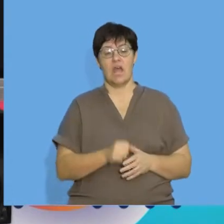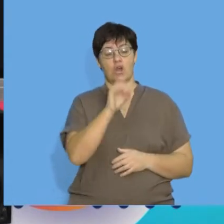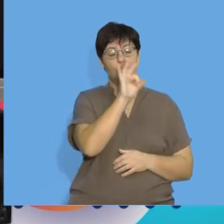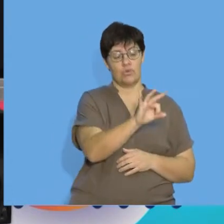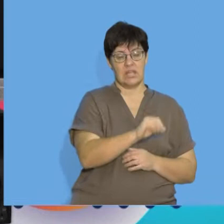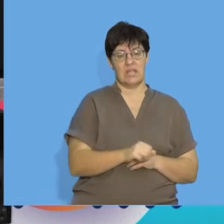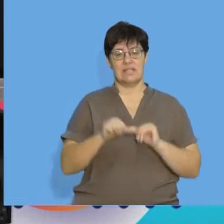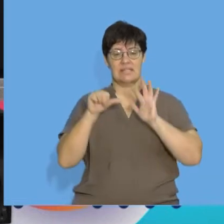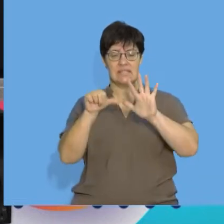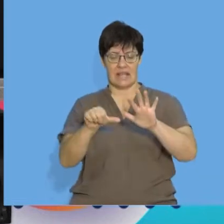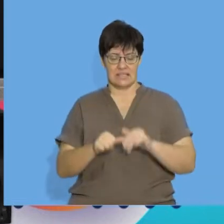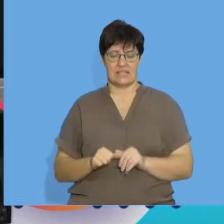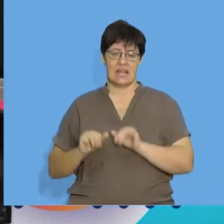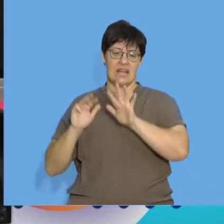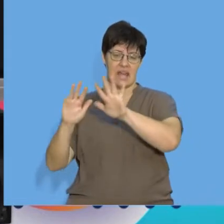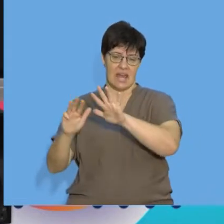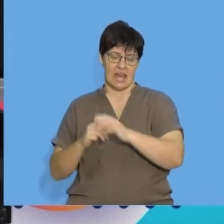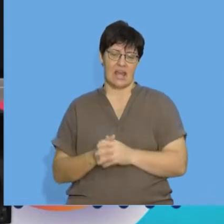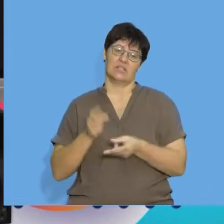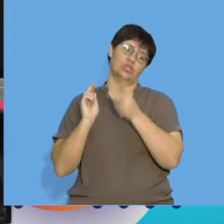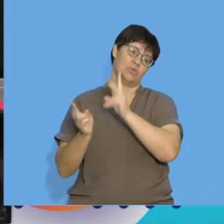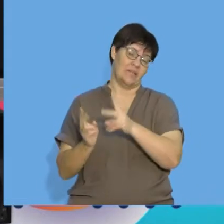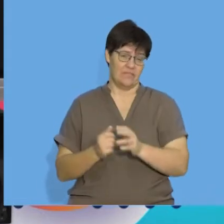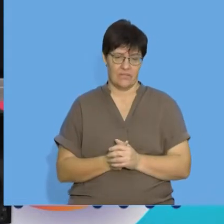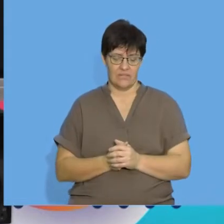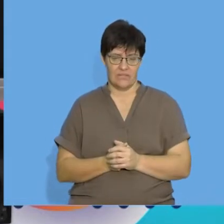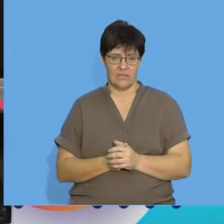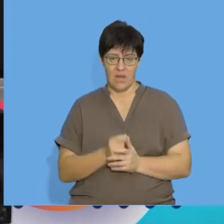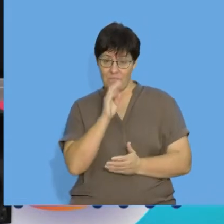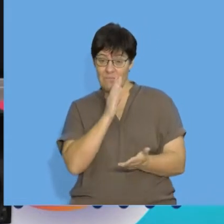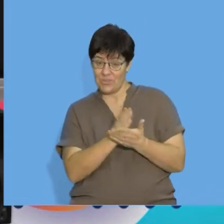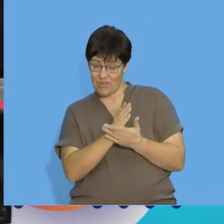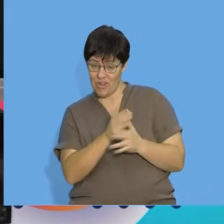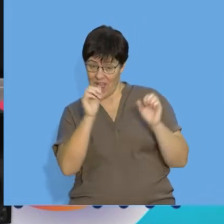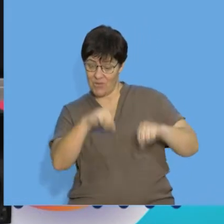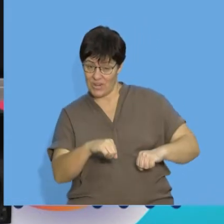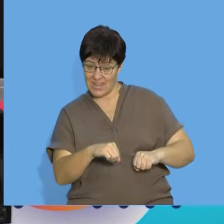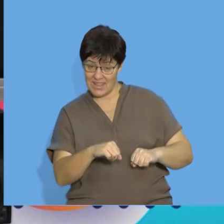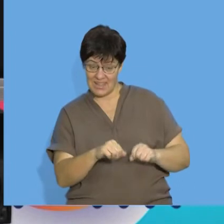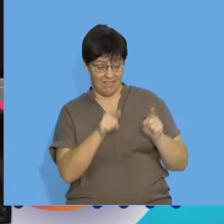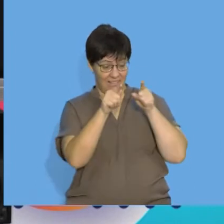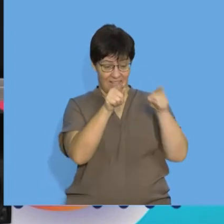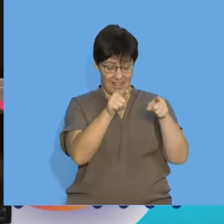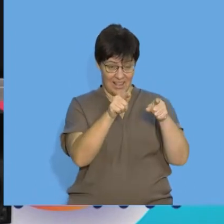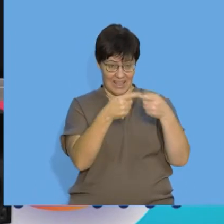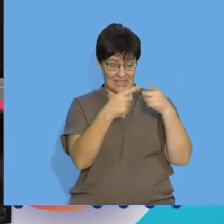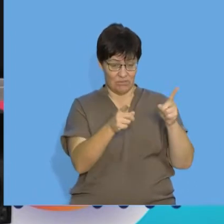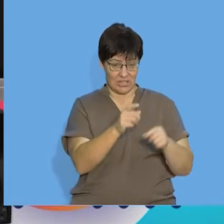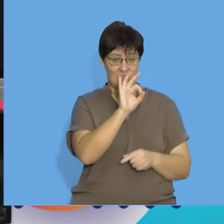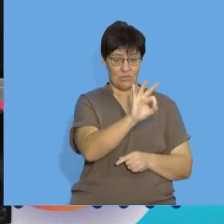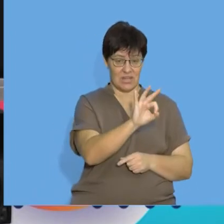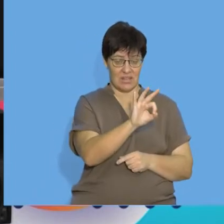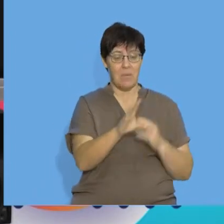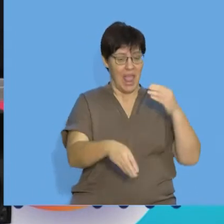3, 6, 9, 12, I'm sure you'll all agree with me that each time I am